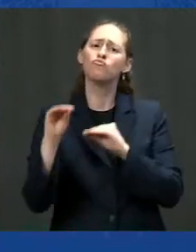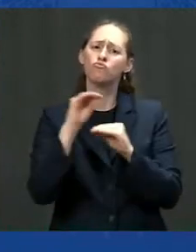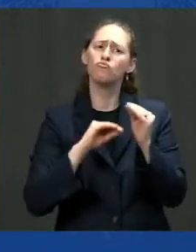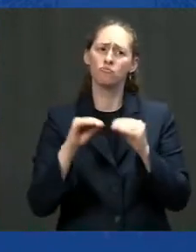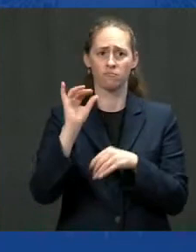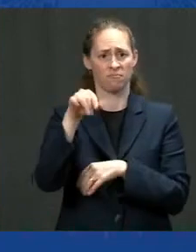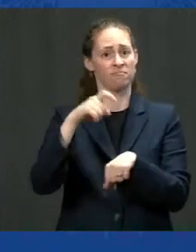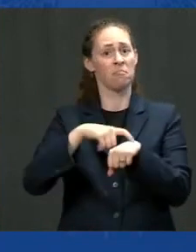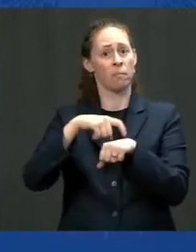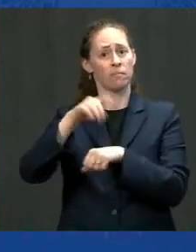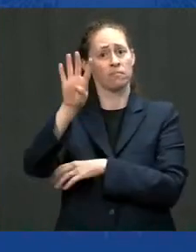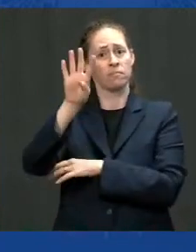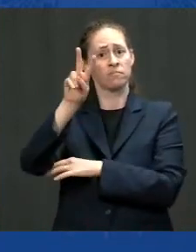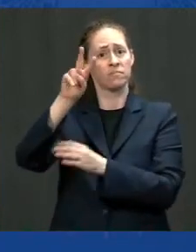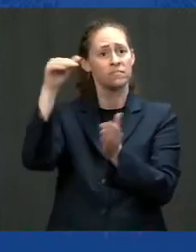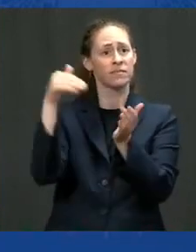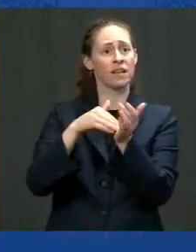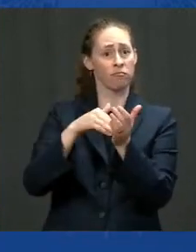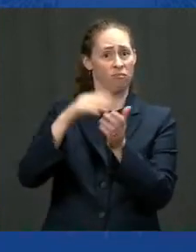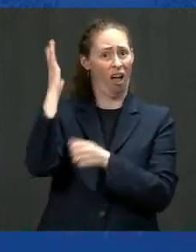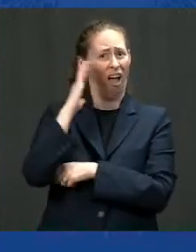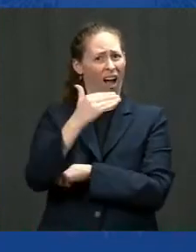guess what i couldn't afford